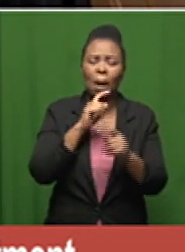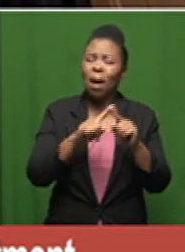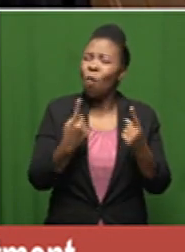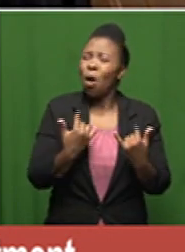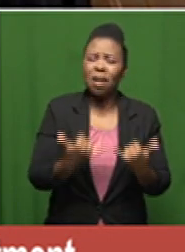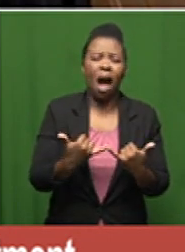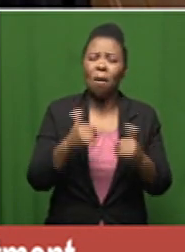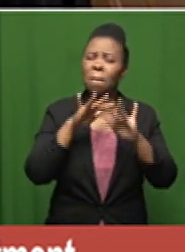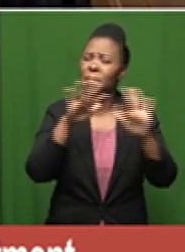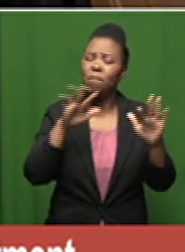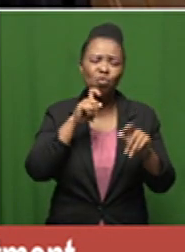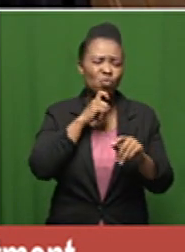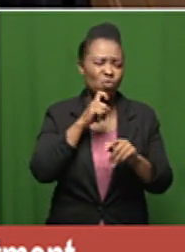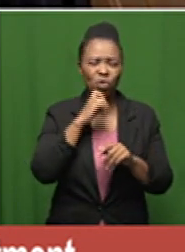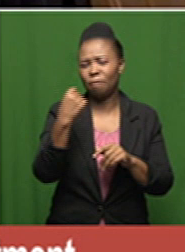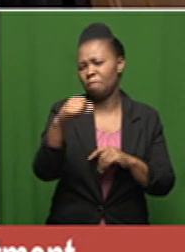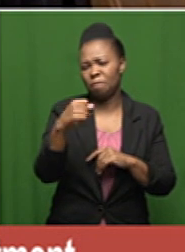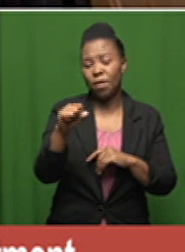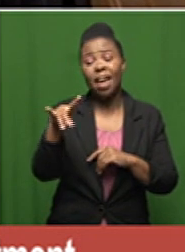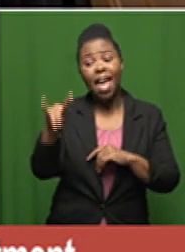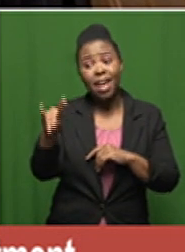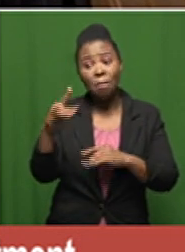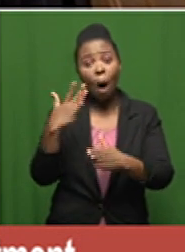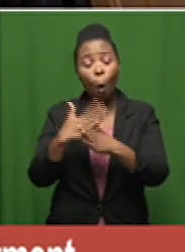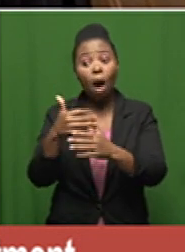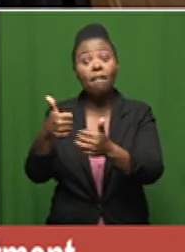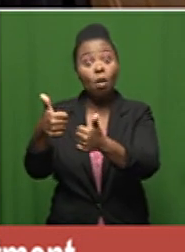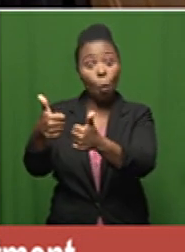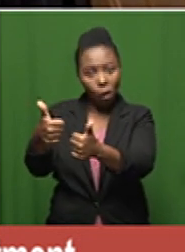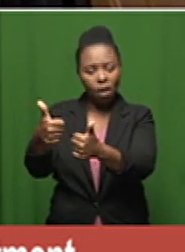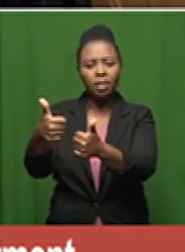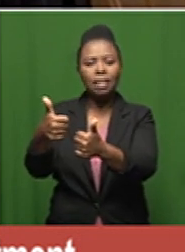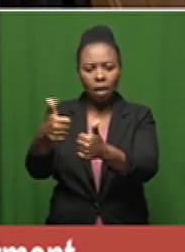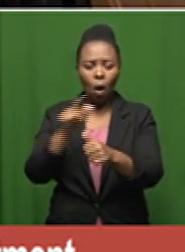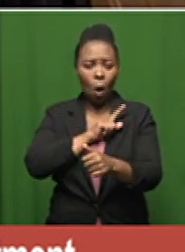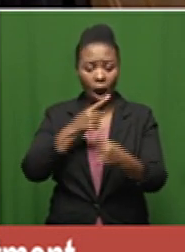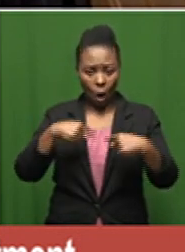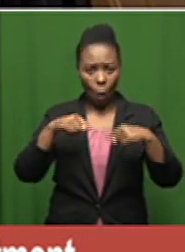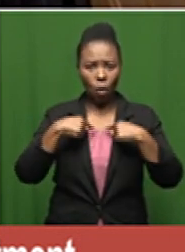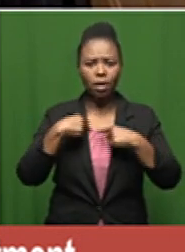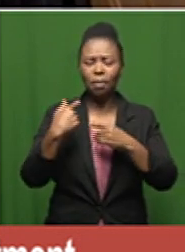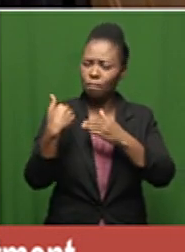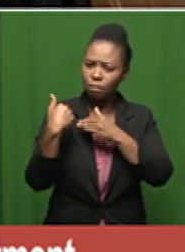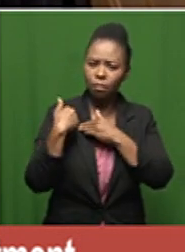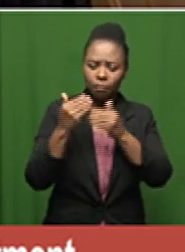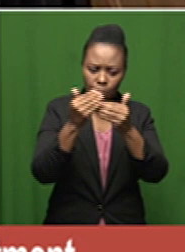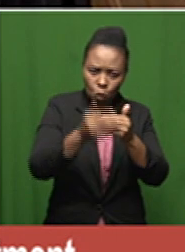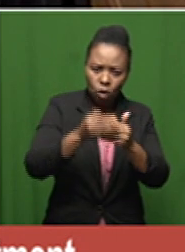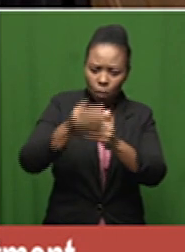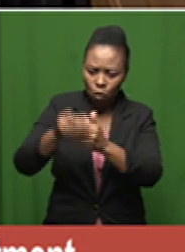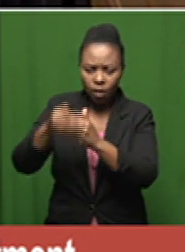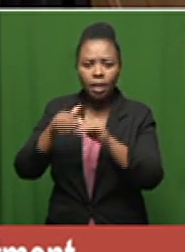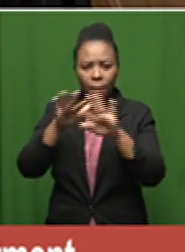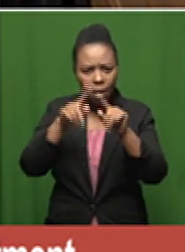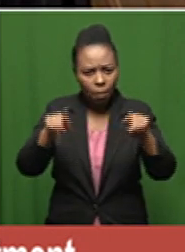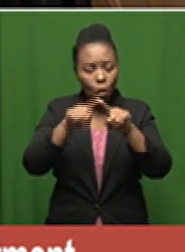now it may turn out that it works very well but we have to make sure that we are protecting our patients by ensuring that the drugs that we are using have